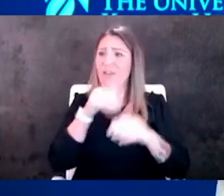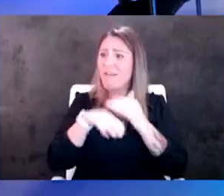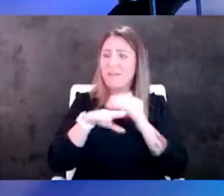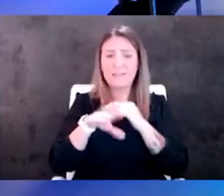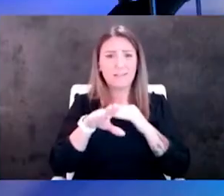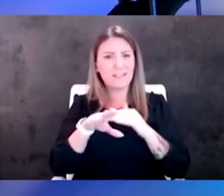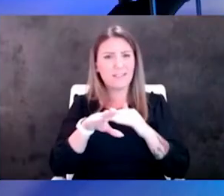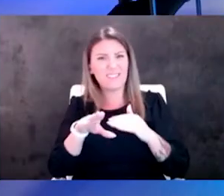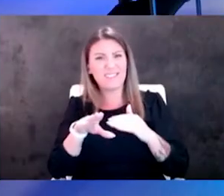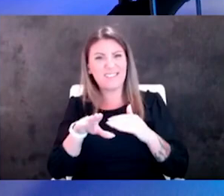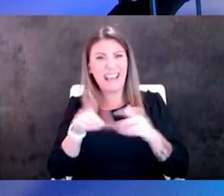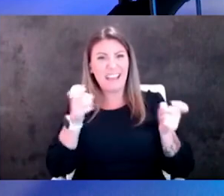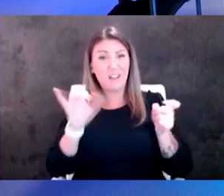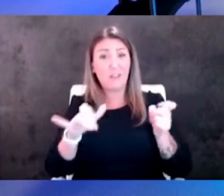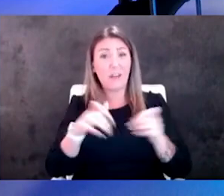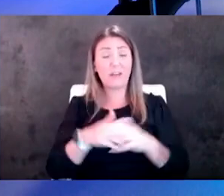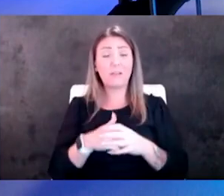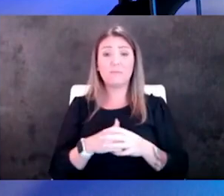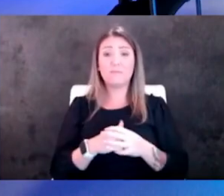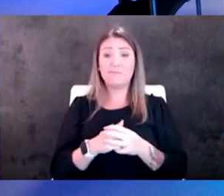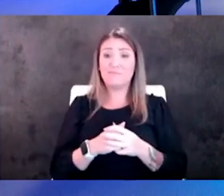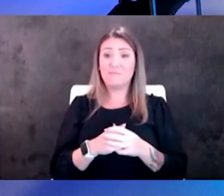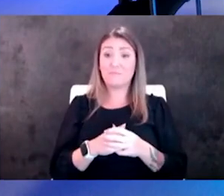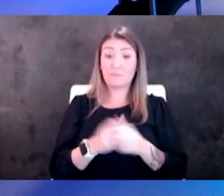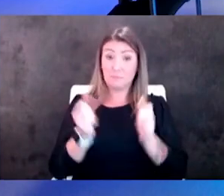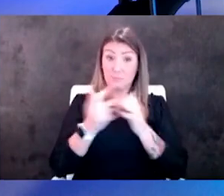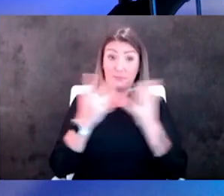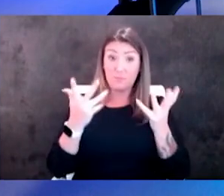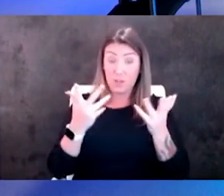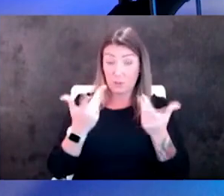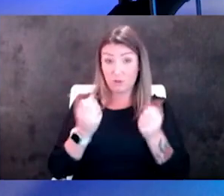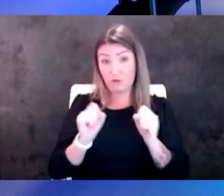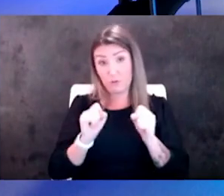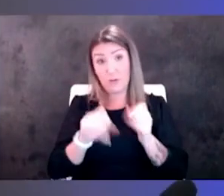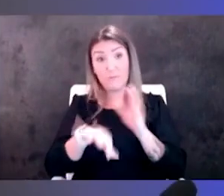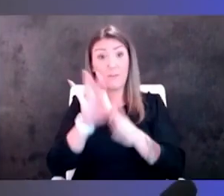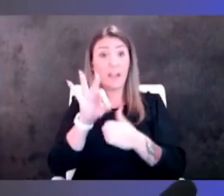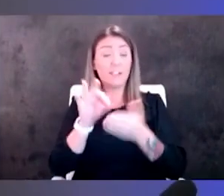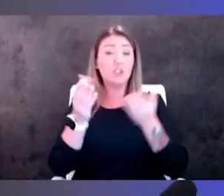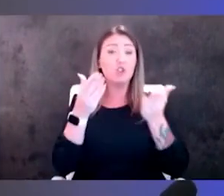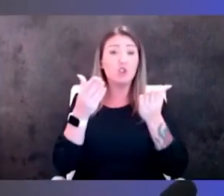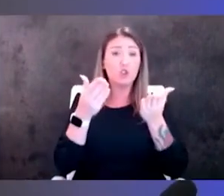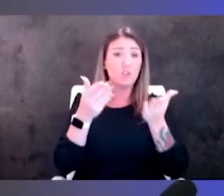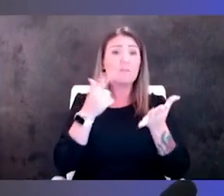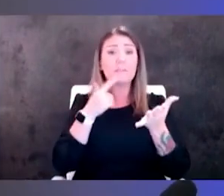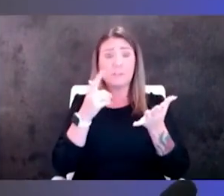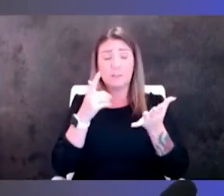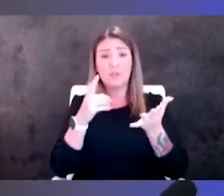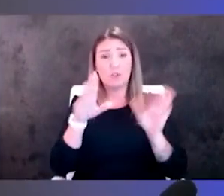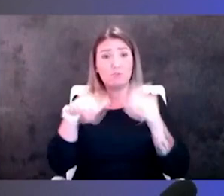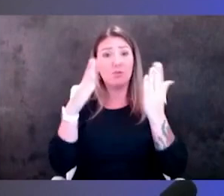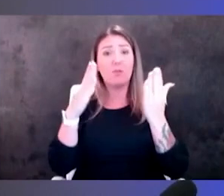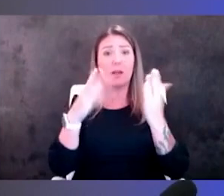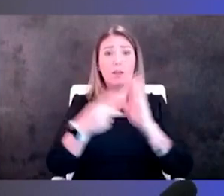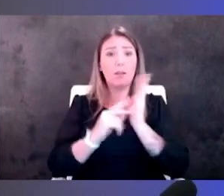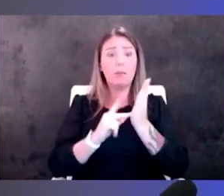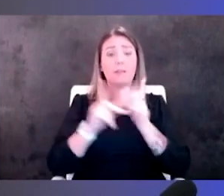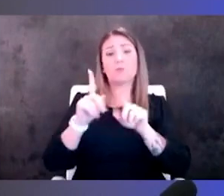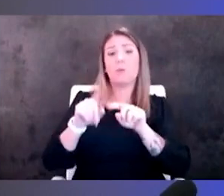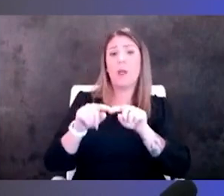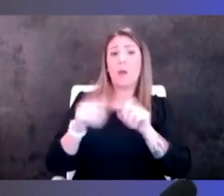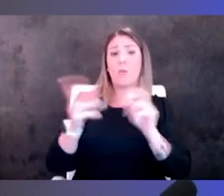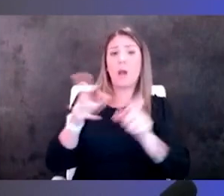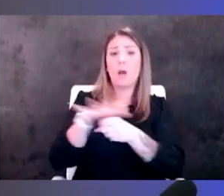yeah a lot of them do try to find service lines that they can provide which often means they have to rely on regional